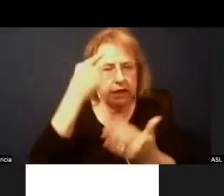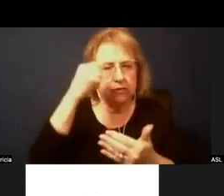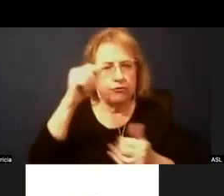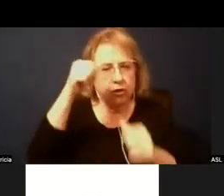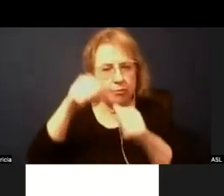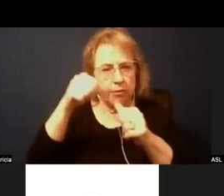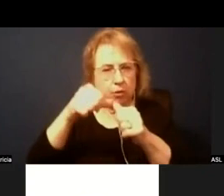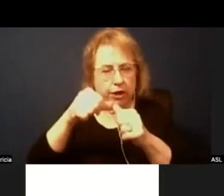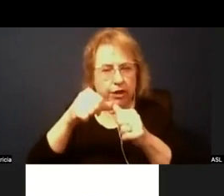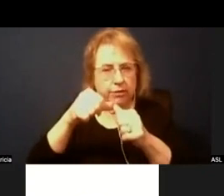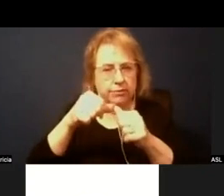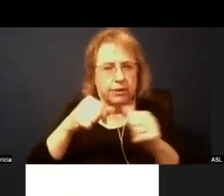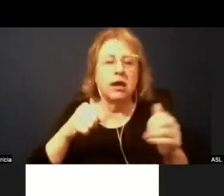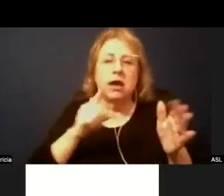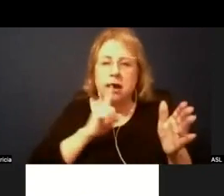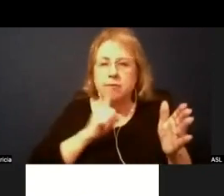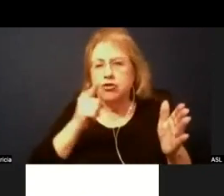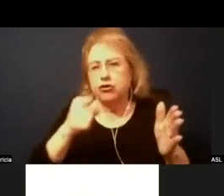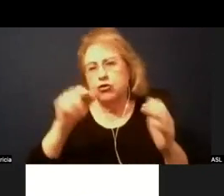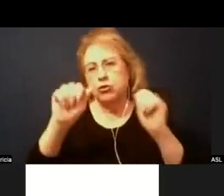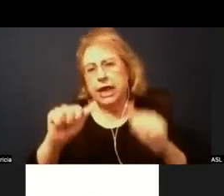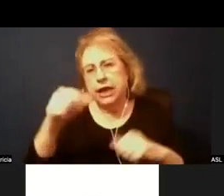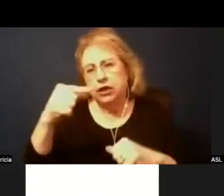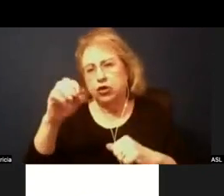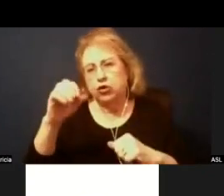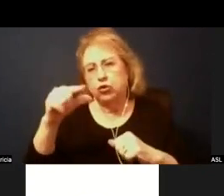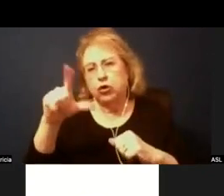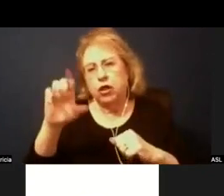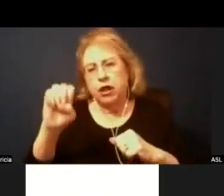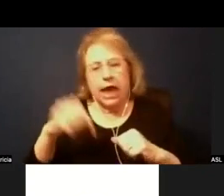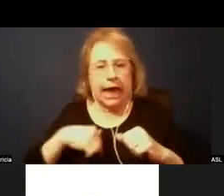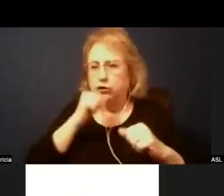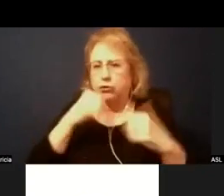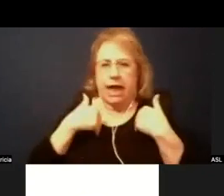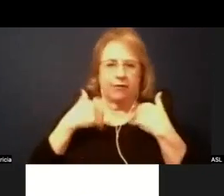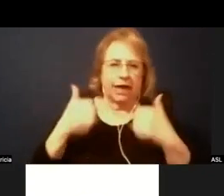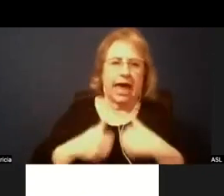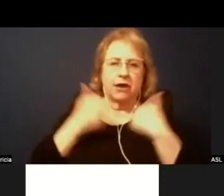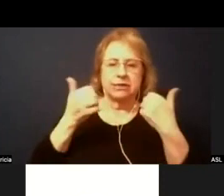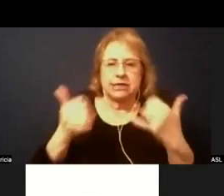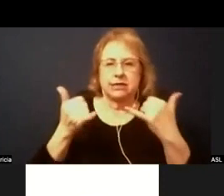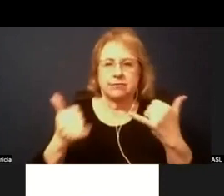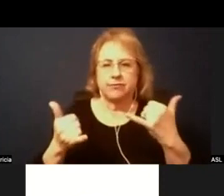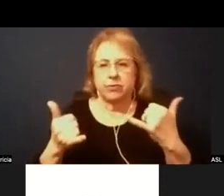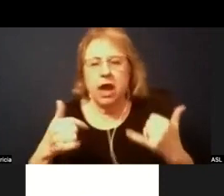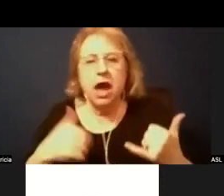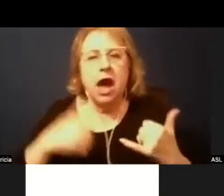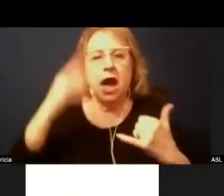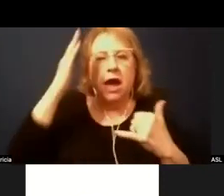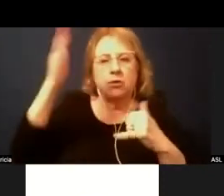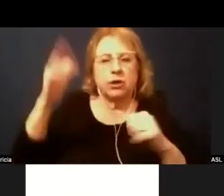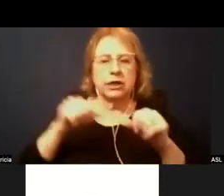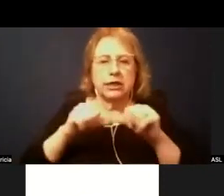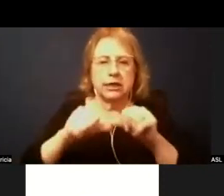And if you want, I'm sure you can Google it. I don't have the address at the moment. So thank you. Oh, I'll just continue on on